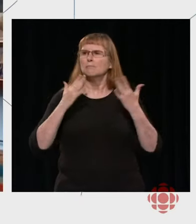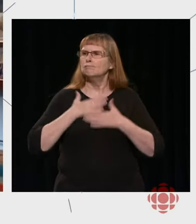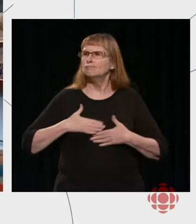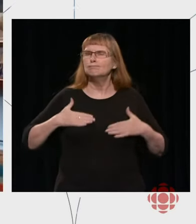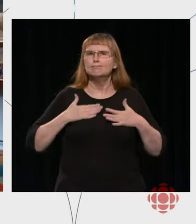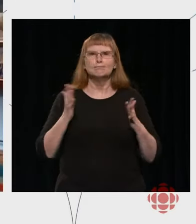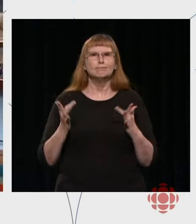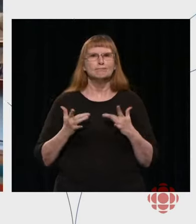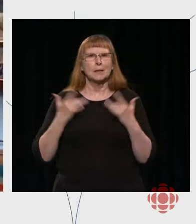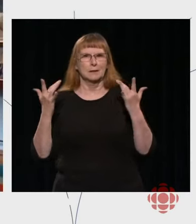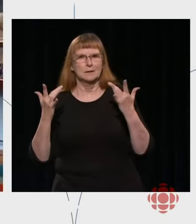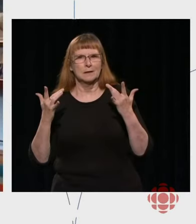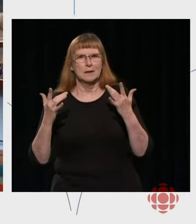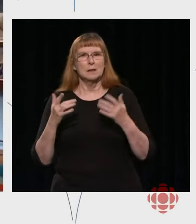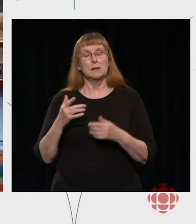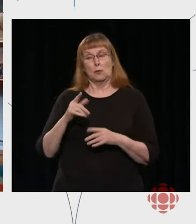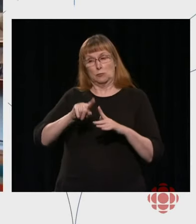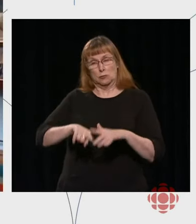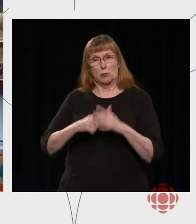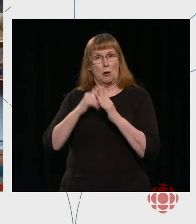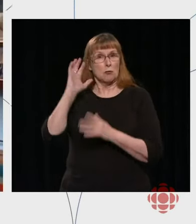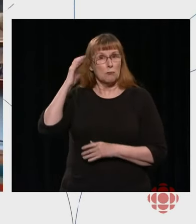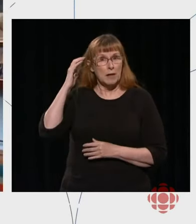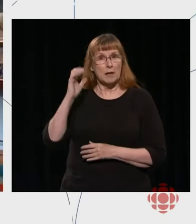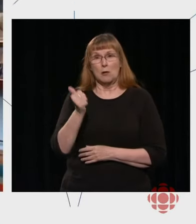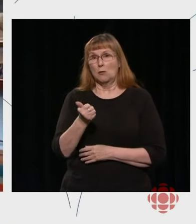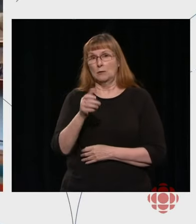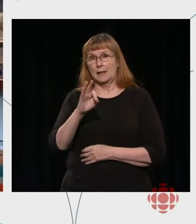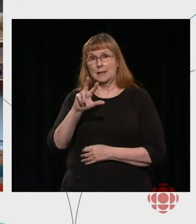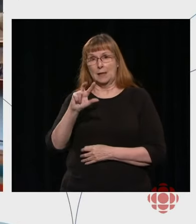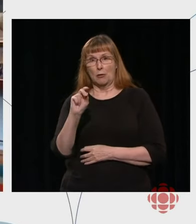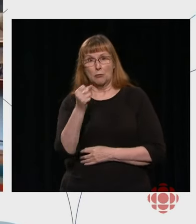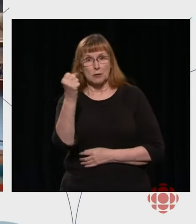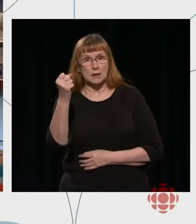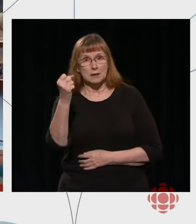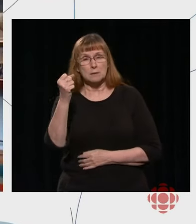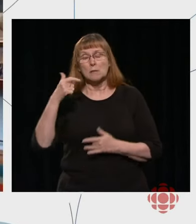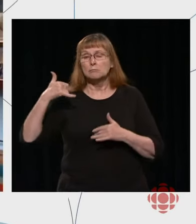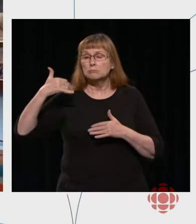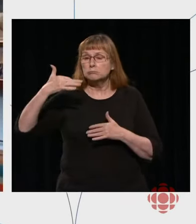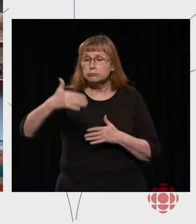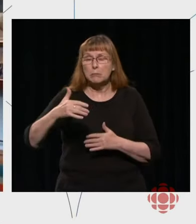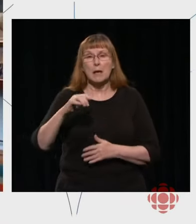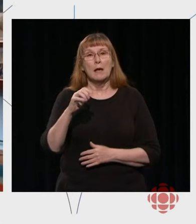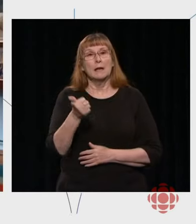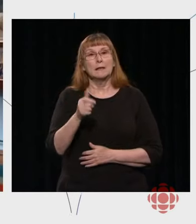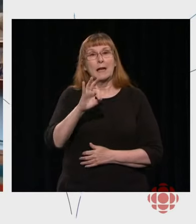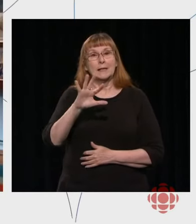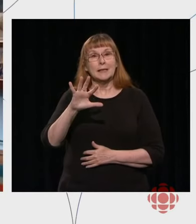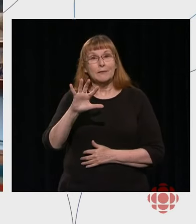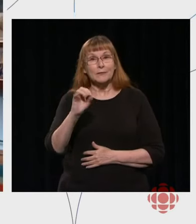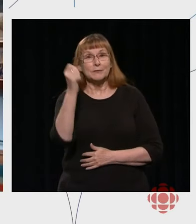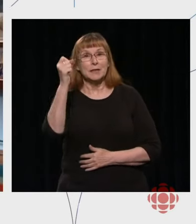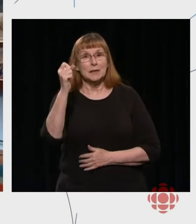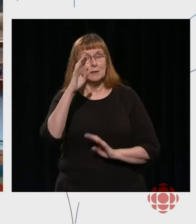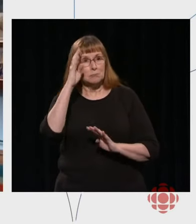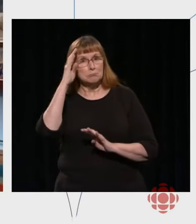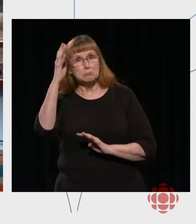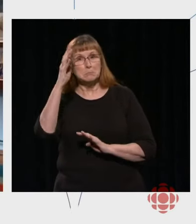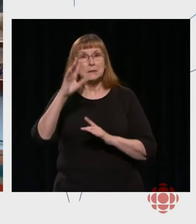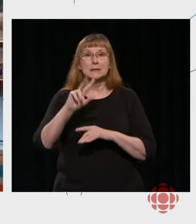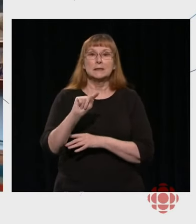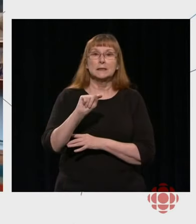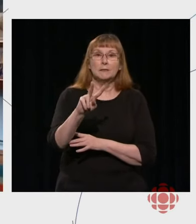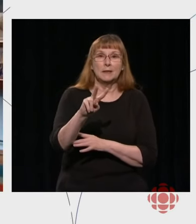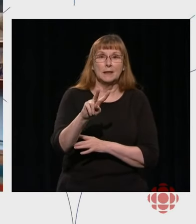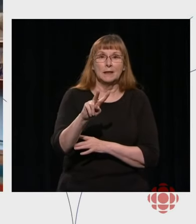radio in the 1930s. And then in 1950, technology evolved and along came television. So, of course,